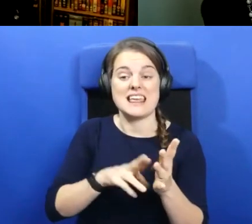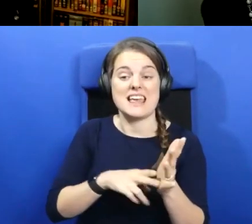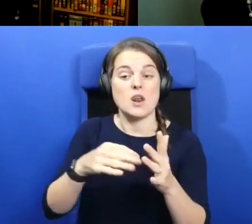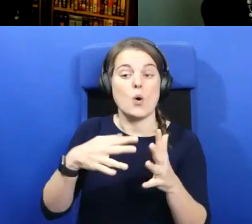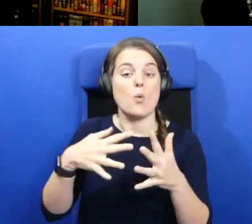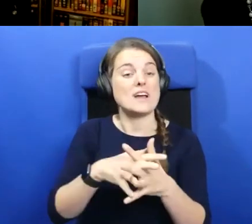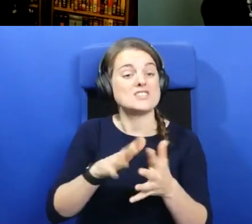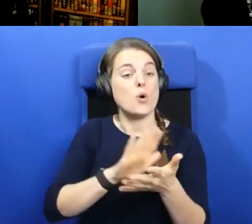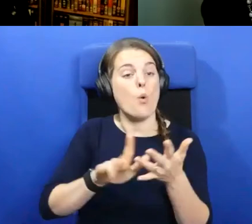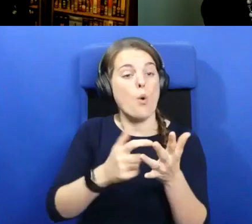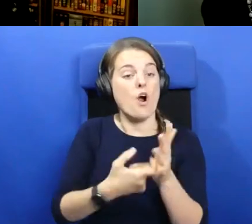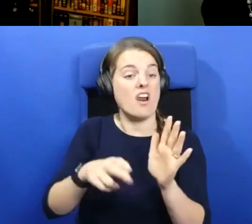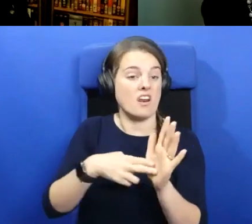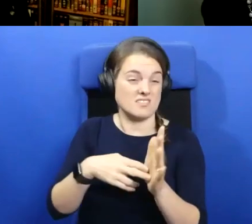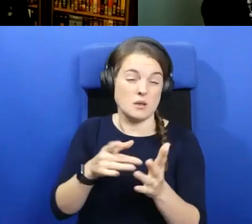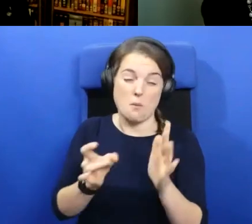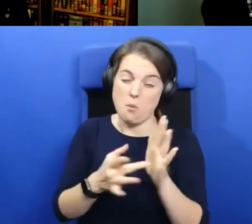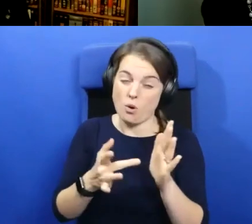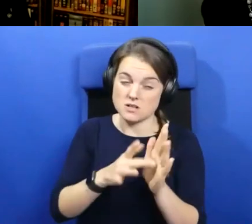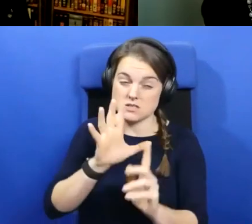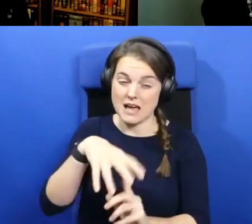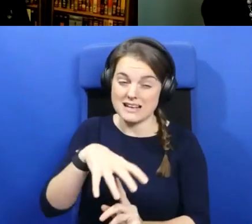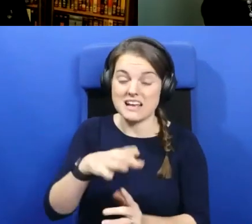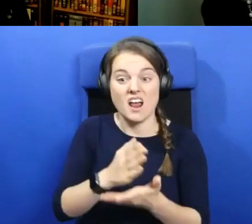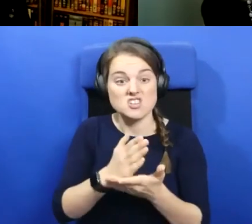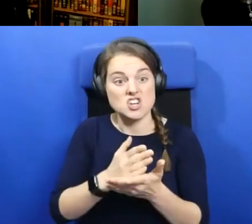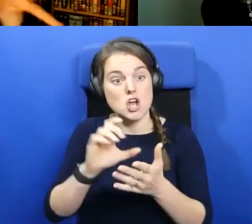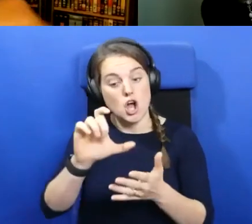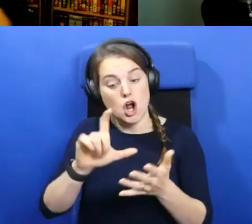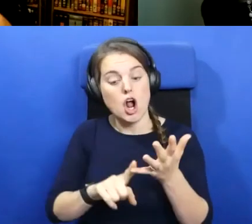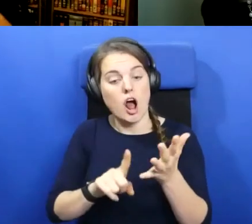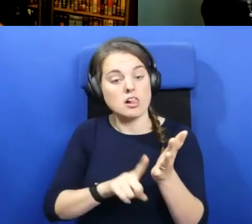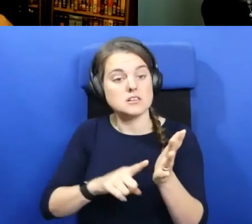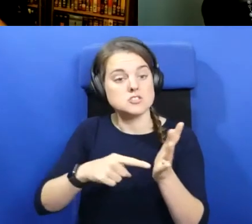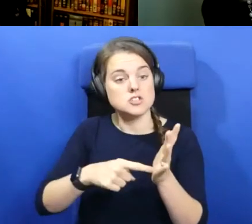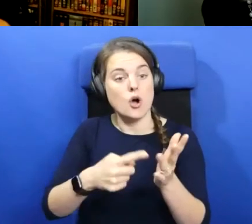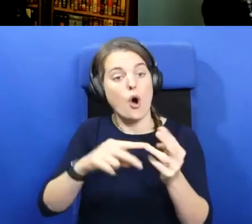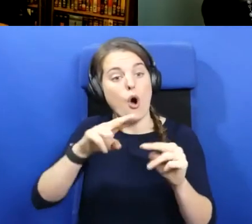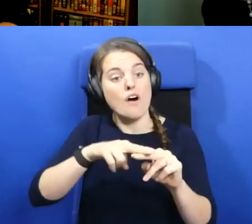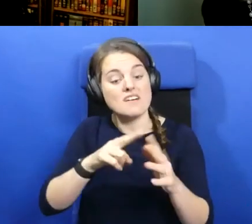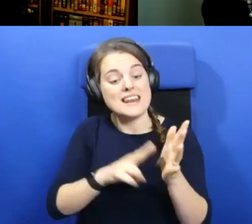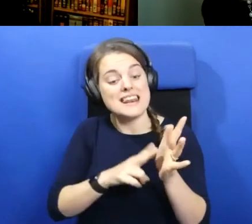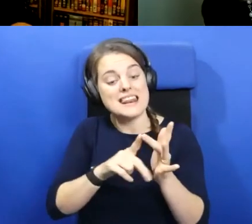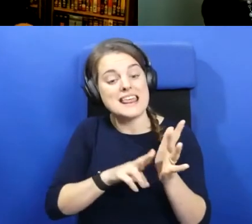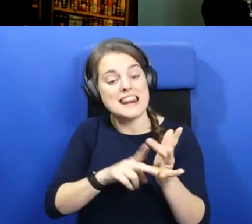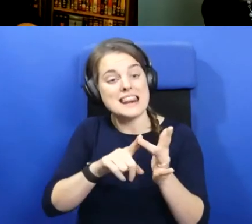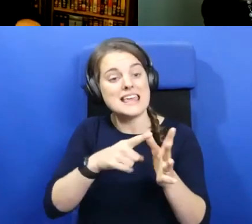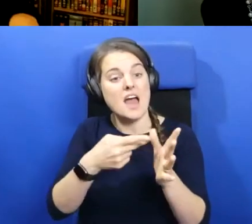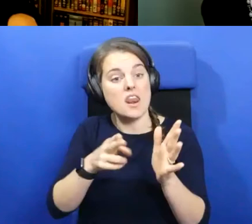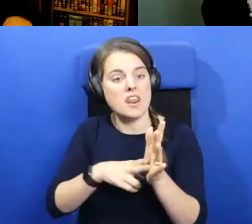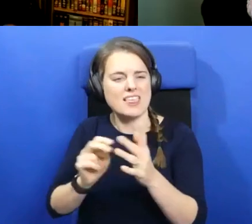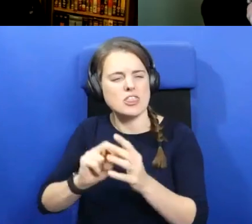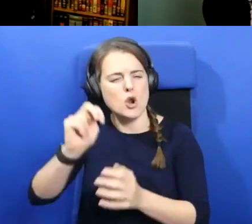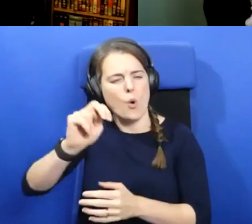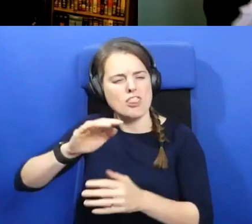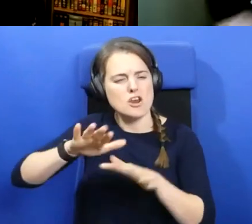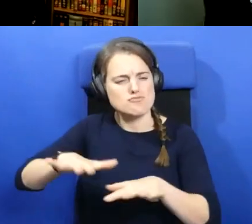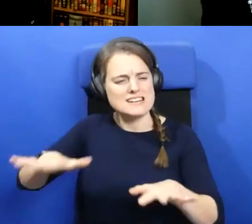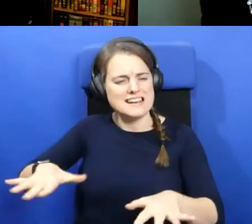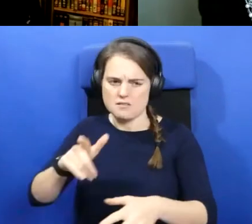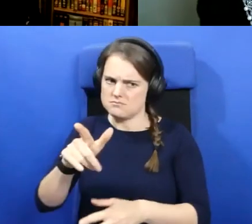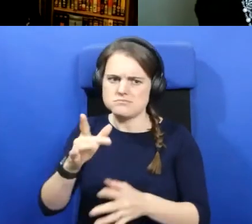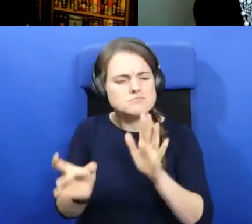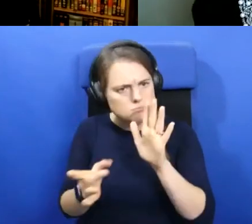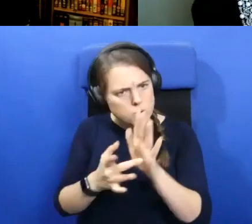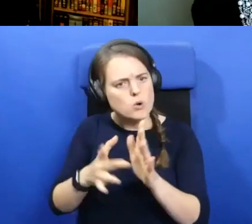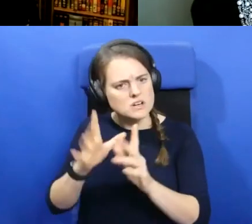The Cult of Ninian looks like it's an exceptionally important early cult up in that part of Northern Britain. In terms